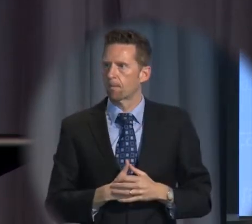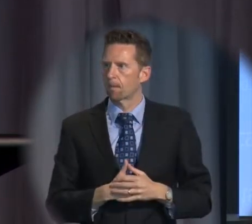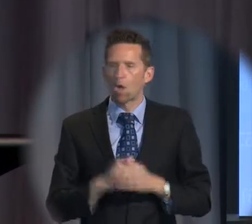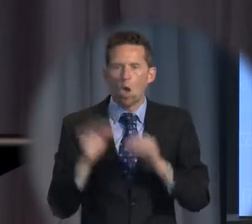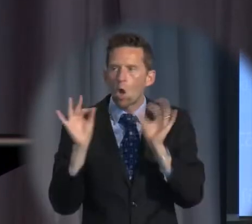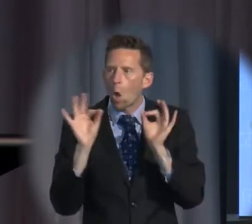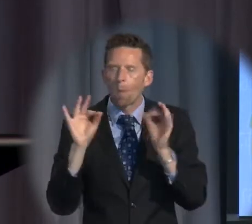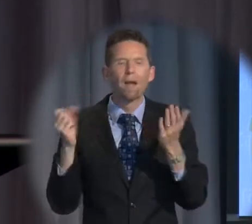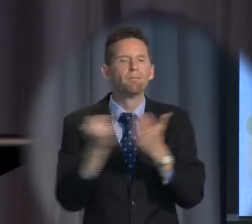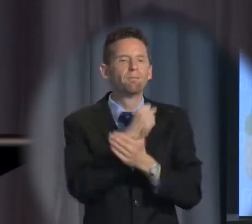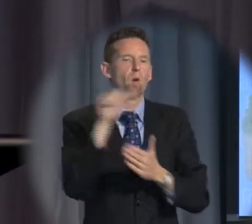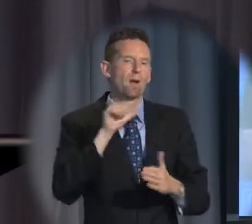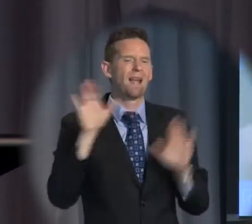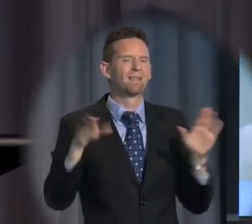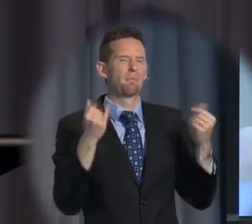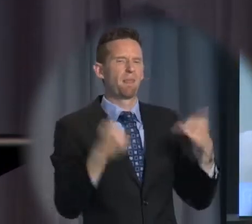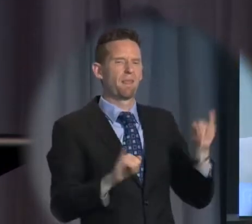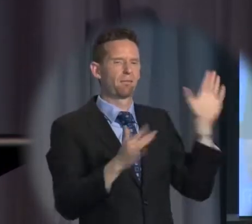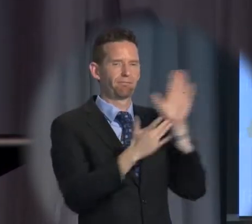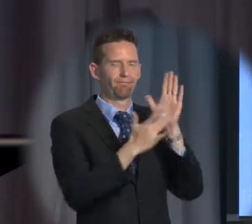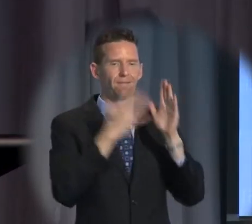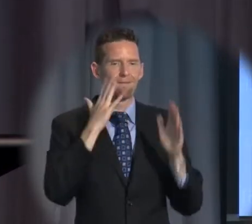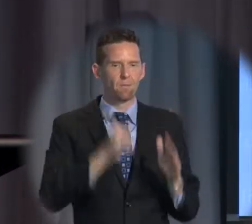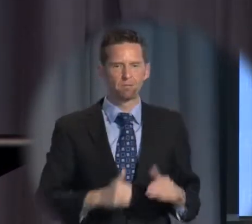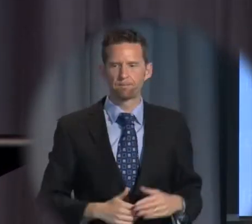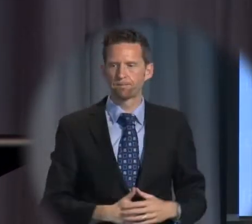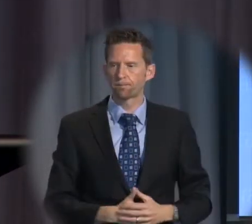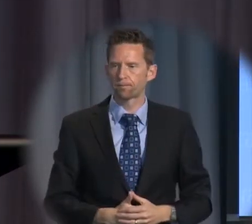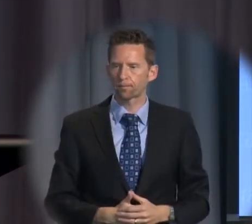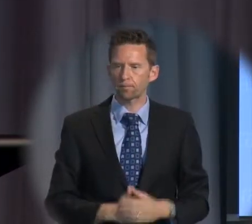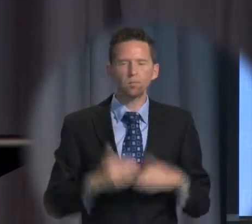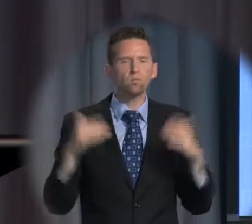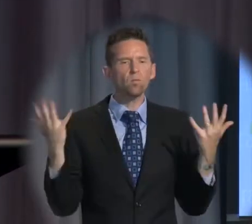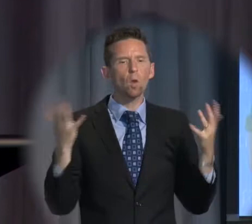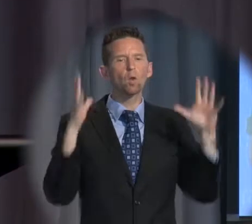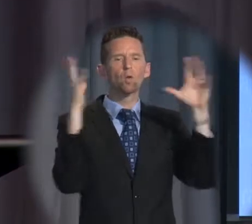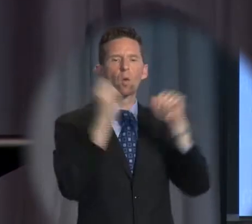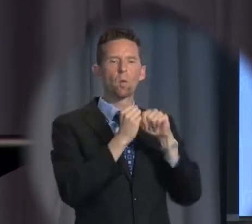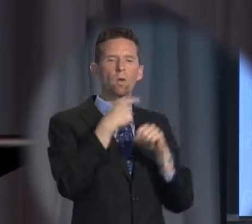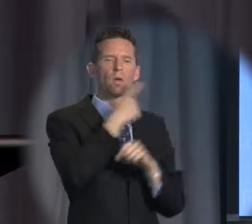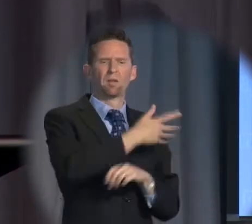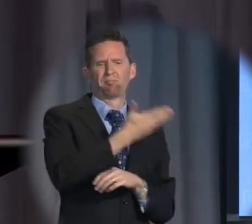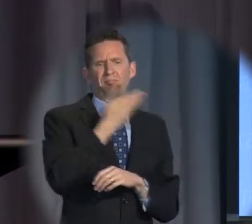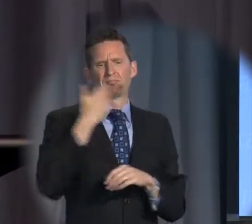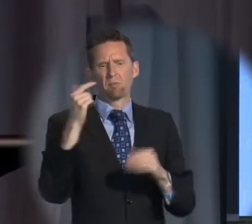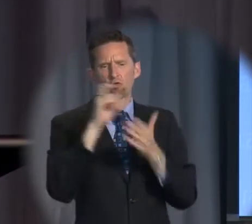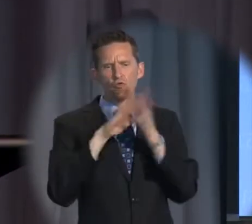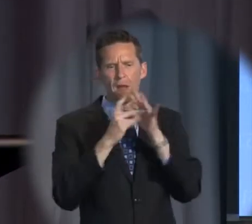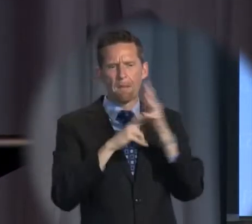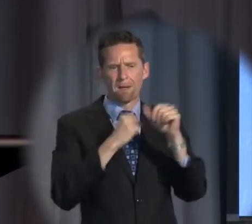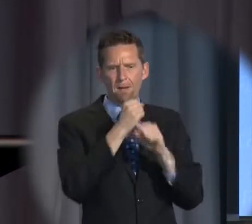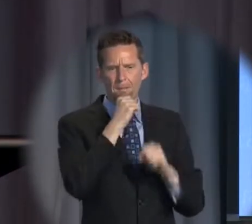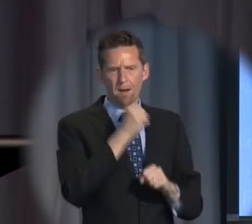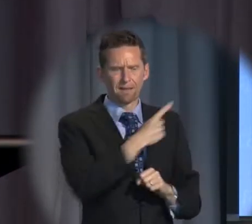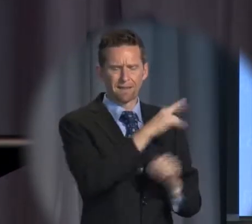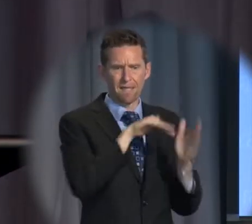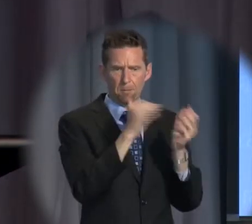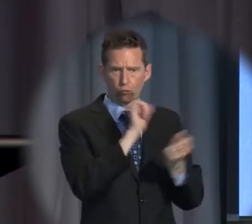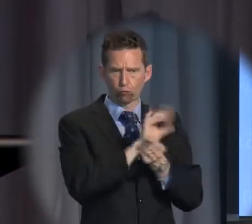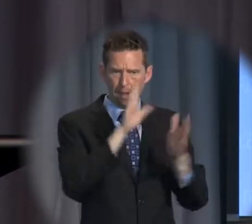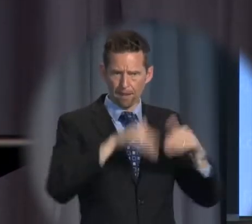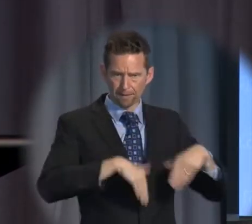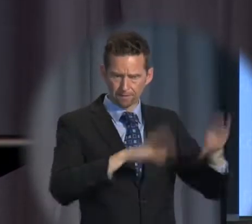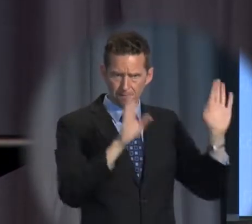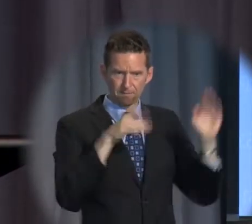No, okay. Something's gone wrong. It doesn't matter. Basically, the story, he's a charming man. He's now been released and he